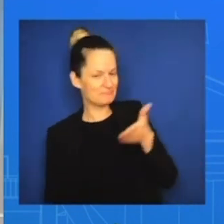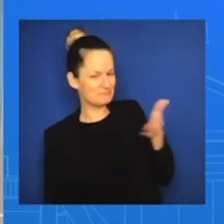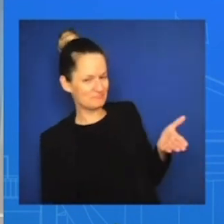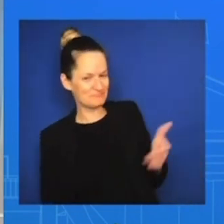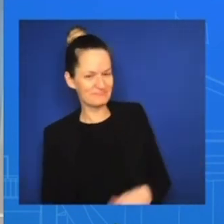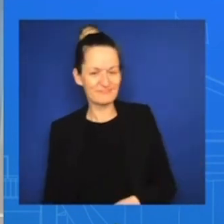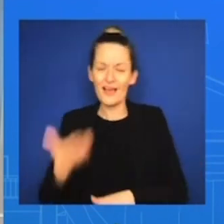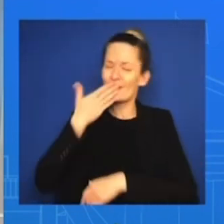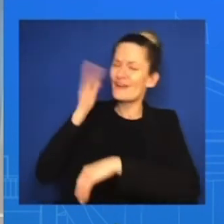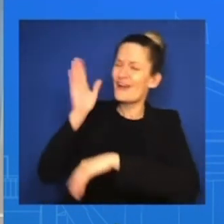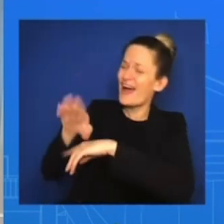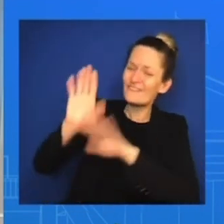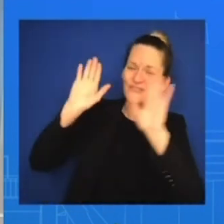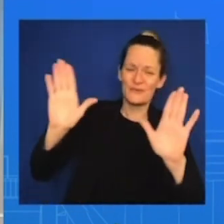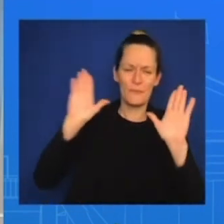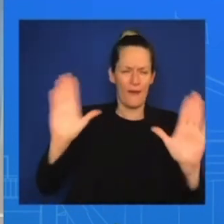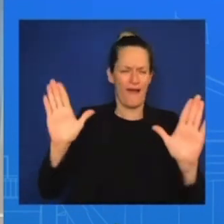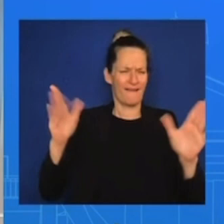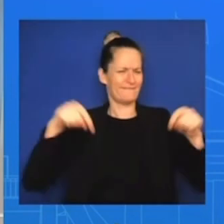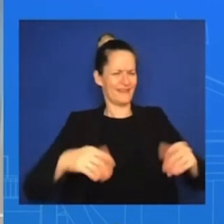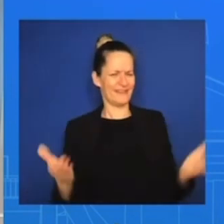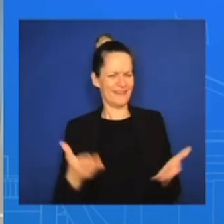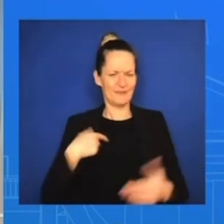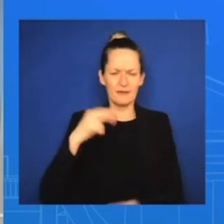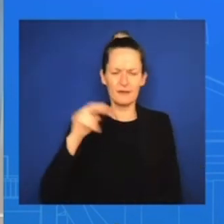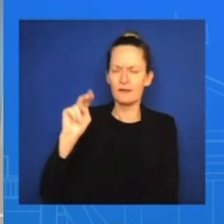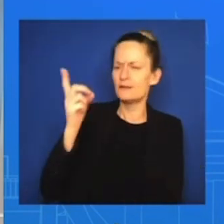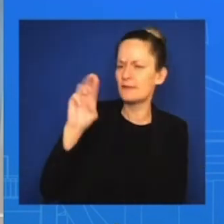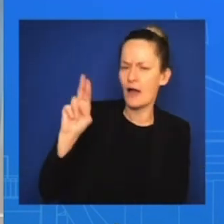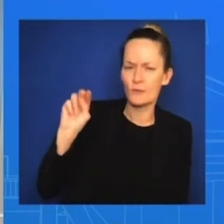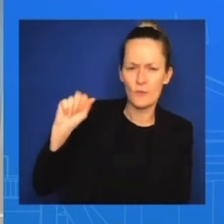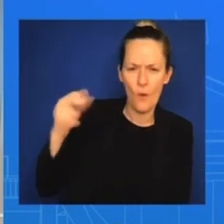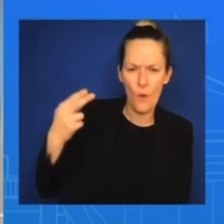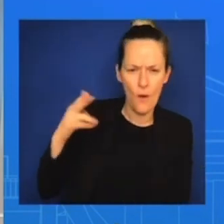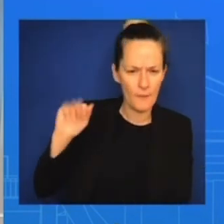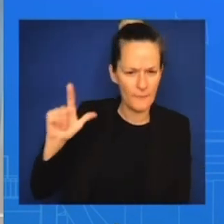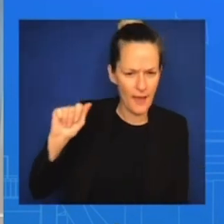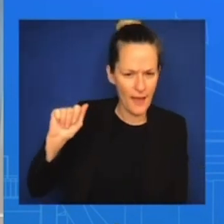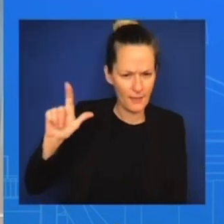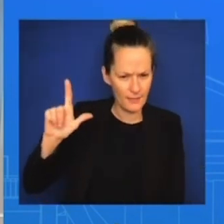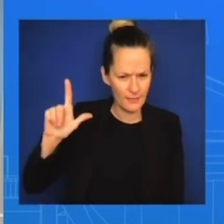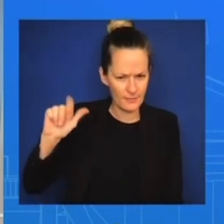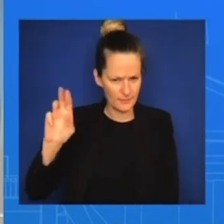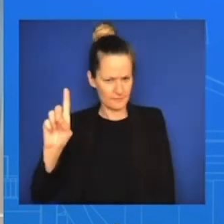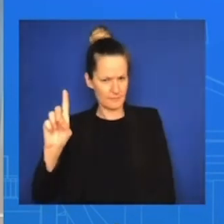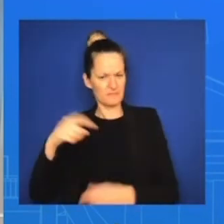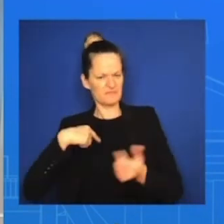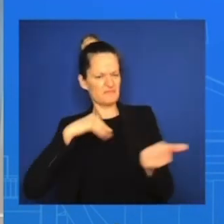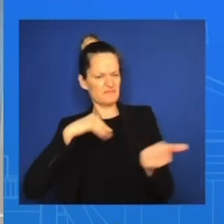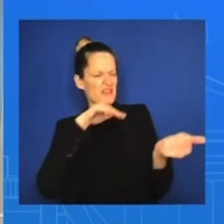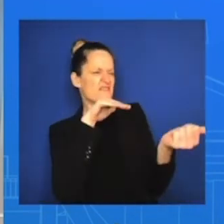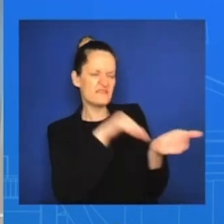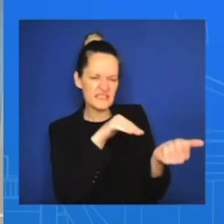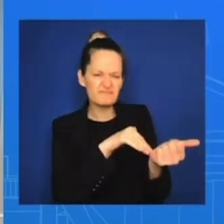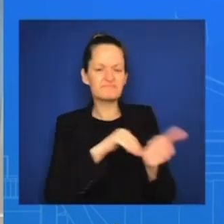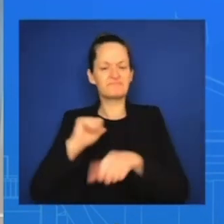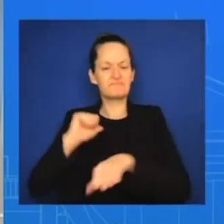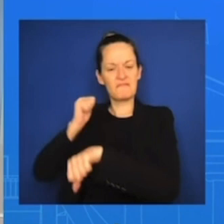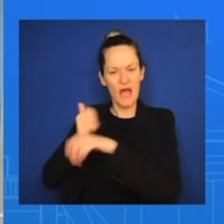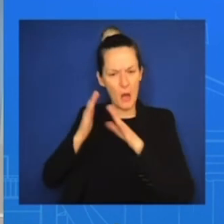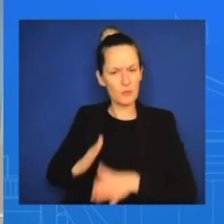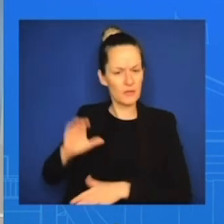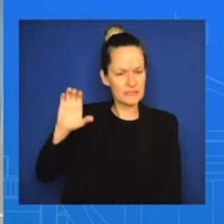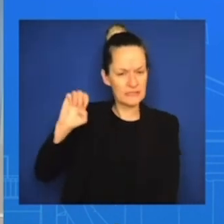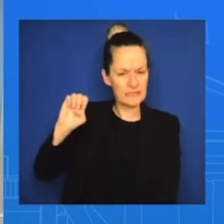and the founding CEO of Roots Community Health Center. We're based in Oakland, and we were actually founded to address longstanding